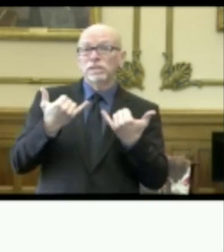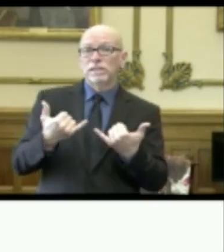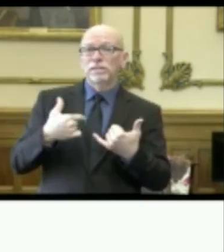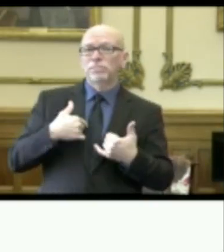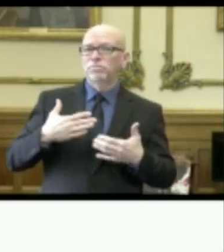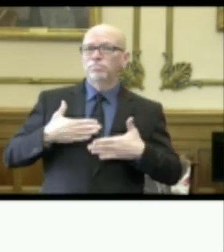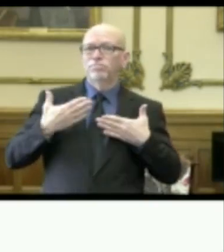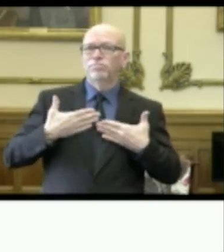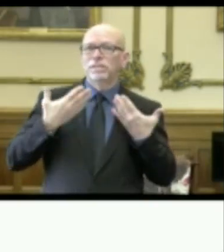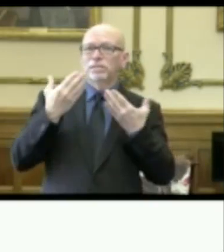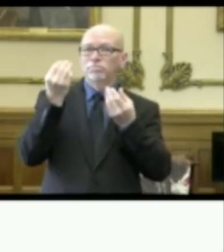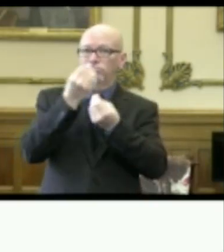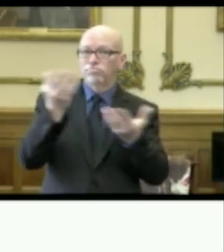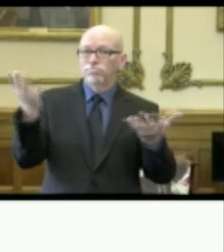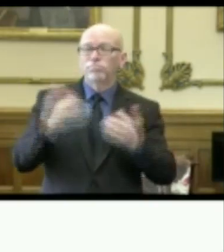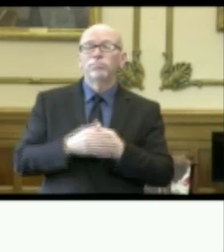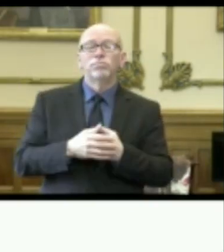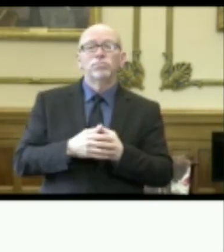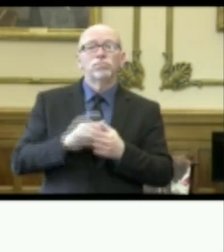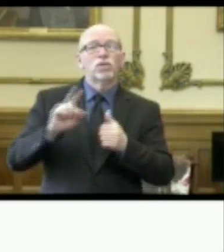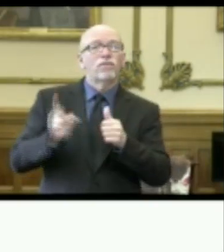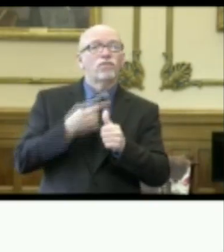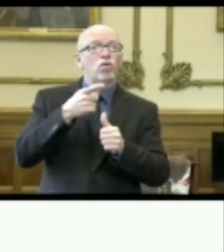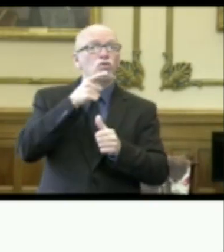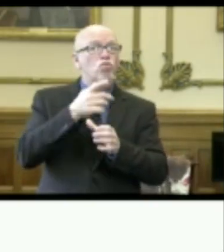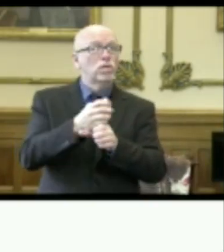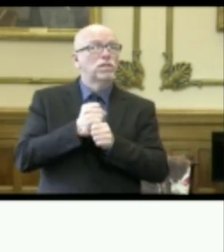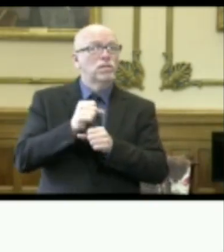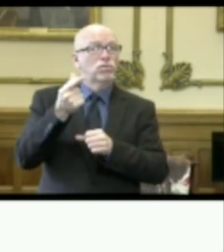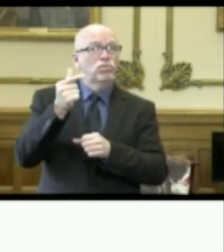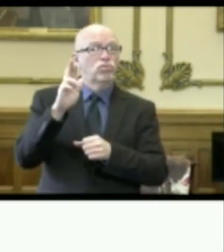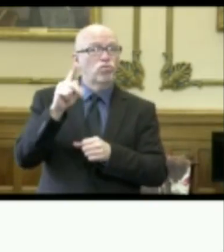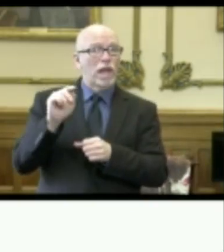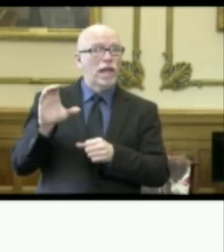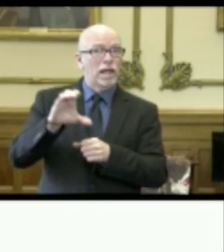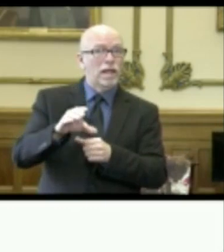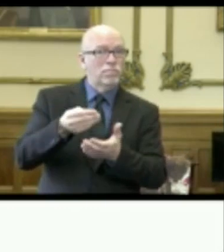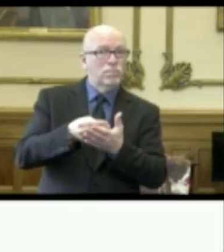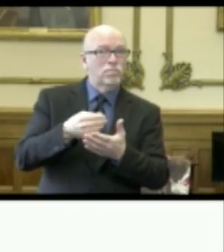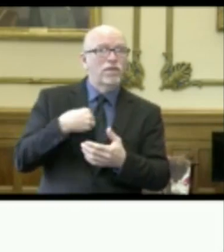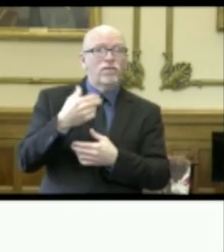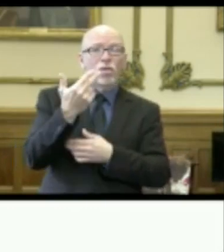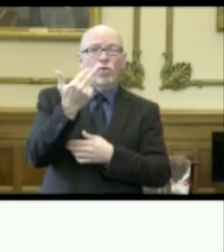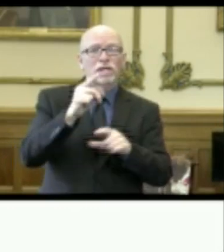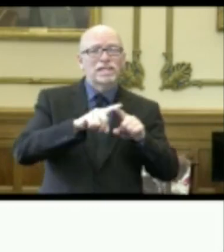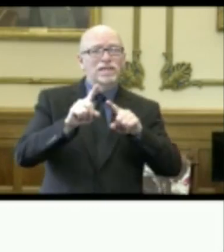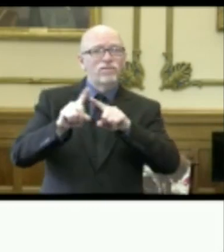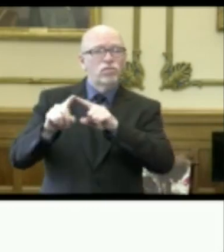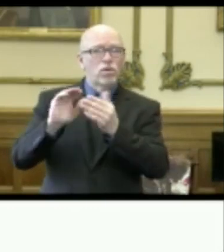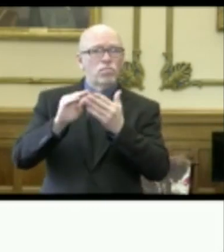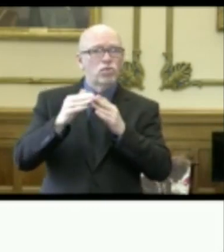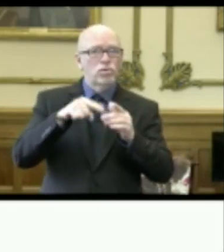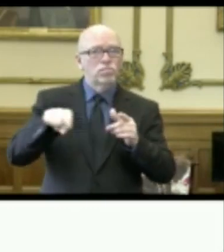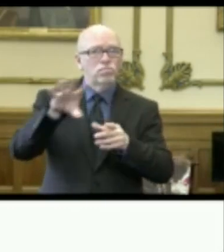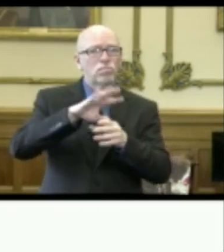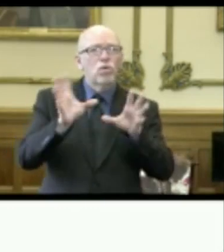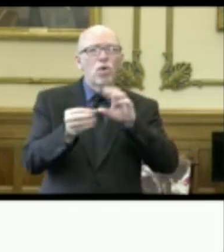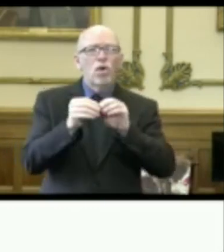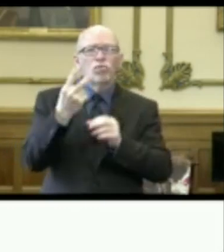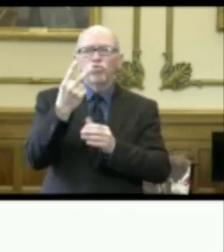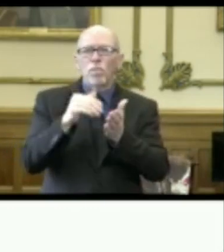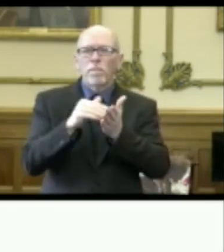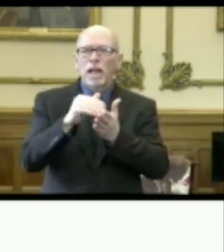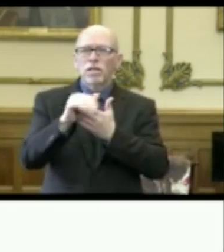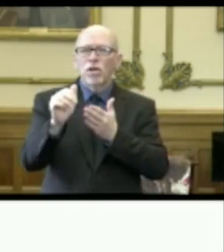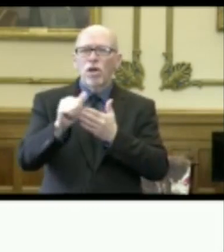to announce the first recipients of that grant program. We have 13 communities, totaling almost $2 million